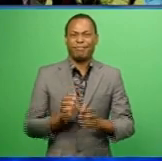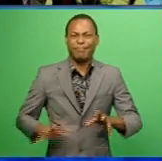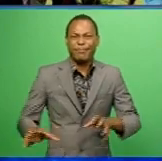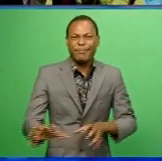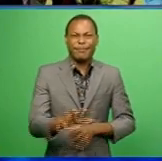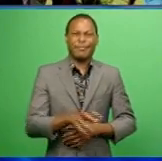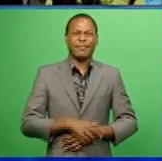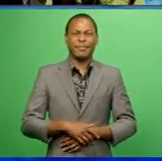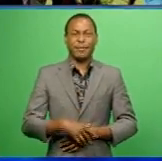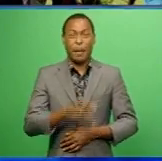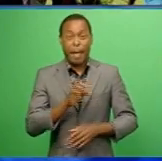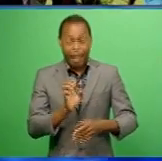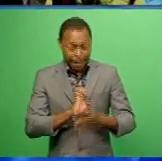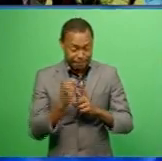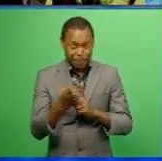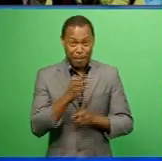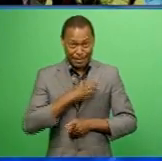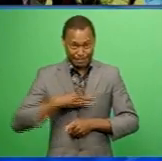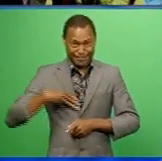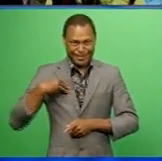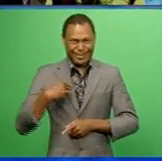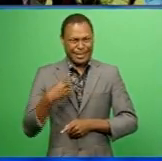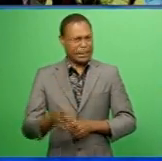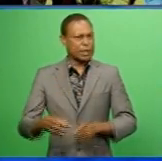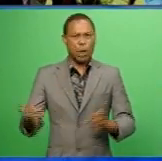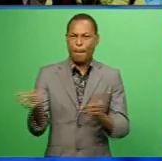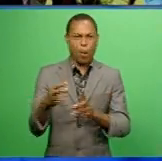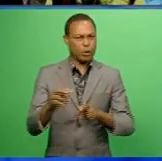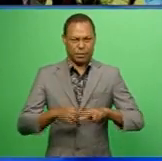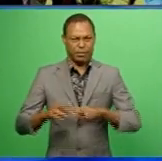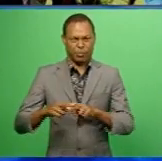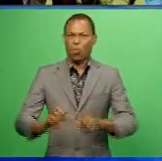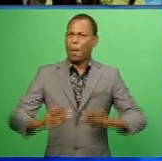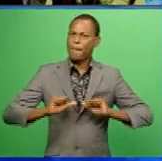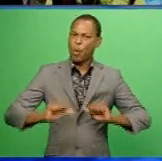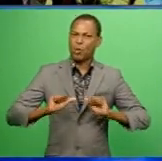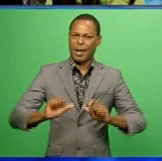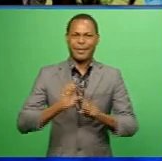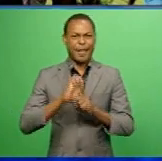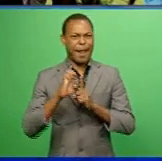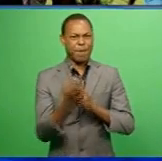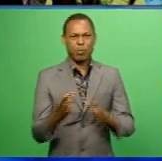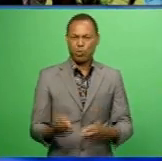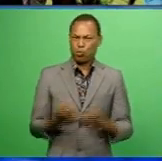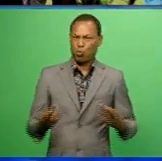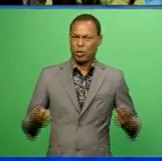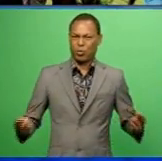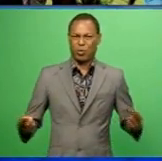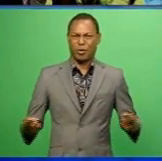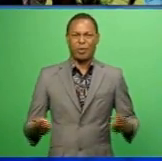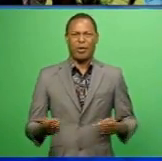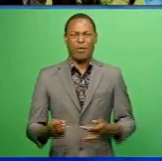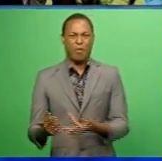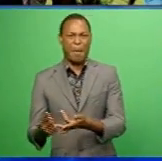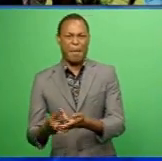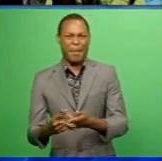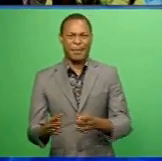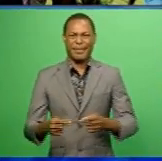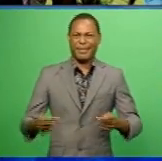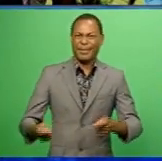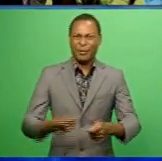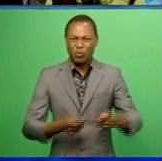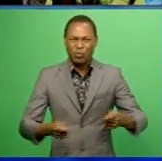Dr. Mahend already says it is vital that Fiji takes a stand to protect the environment and resources from unsustainable trade and